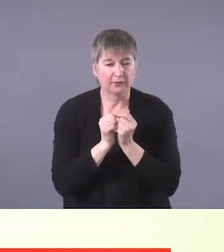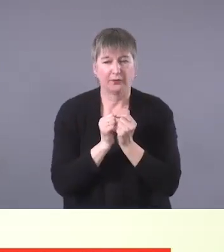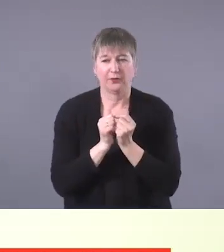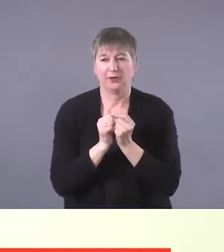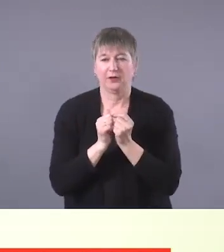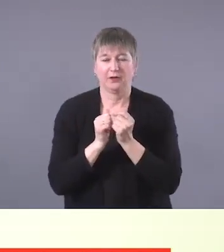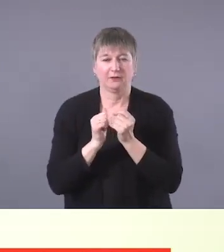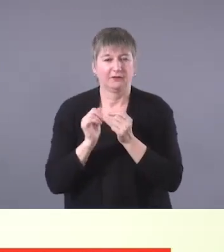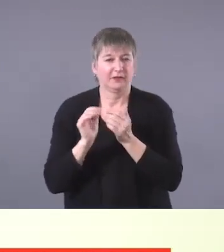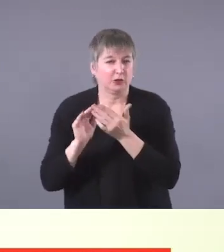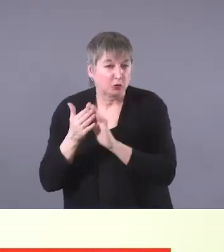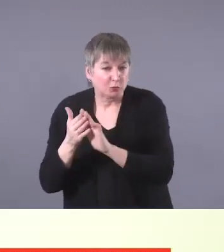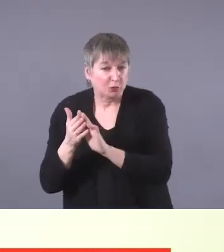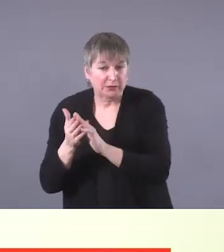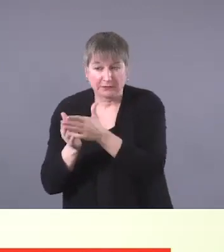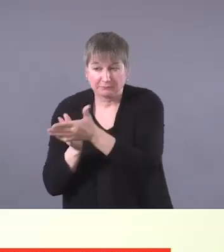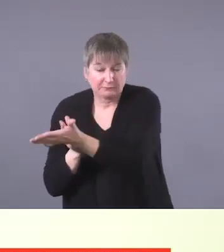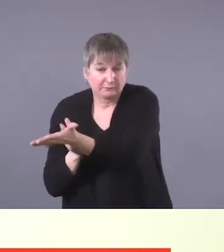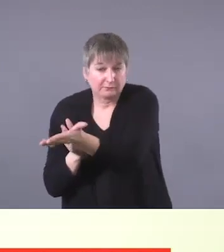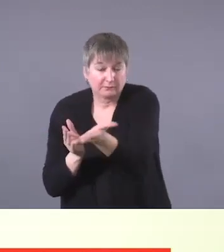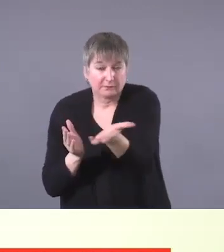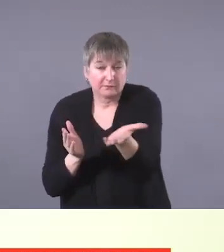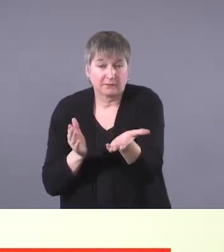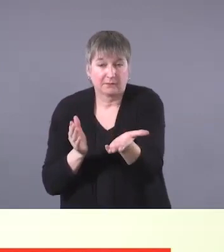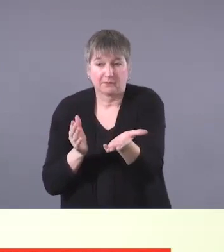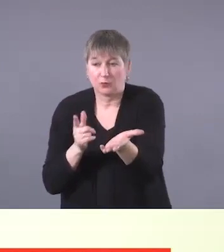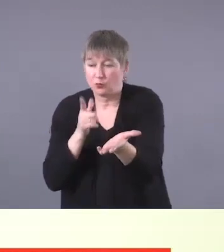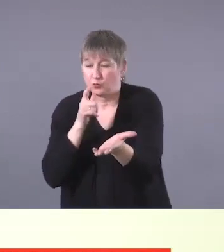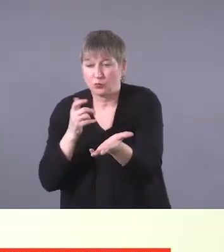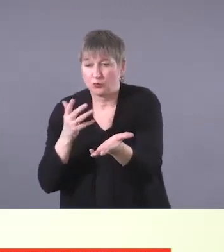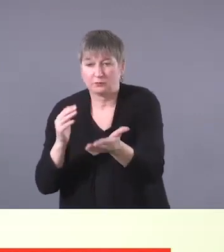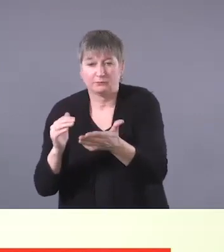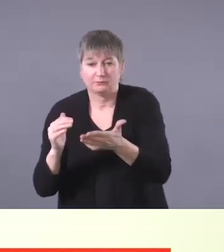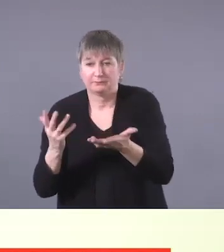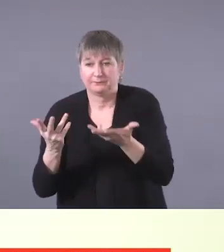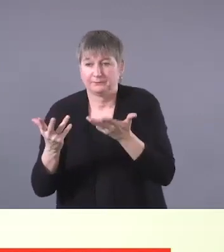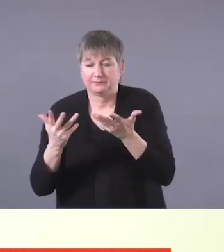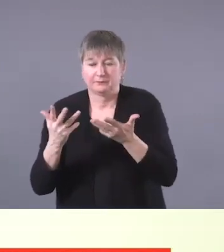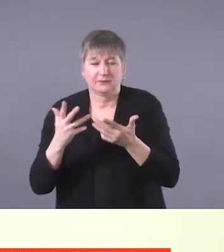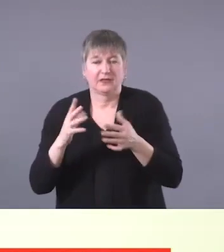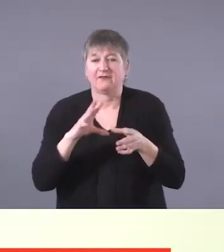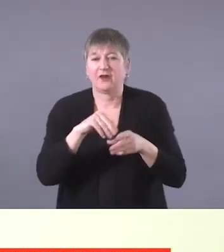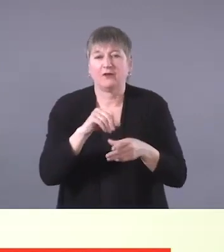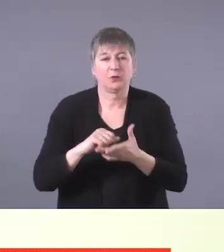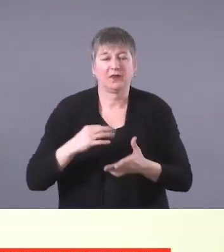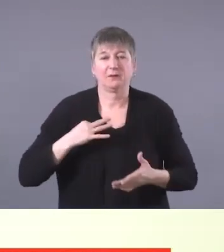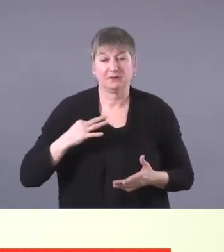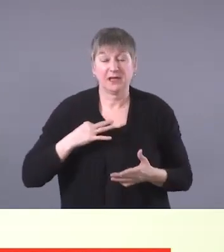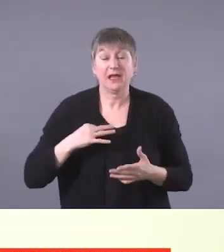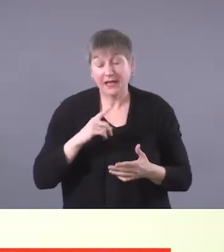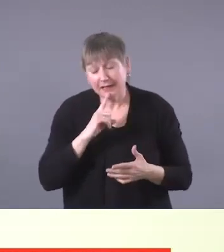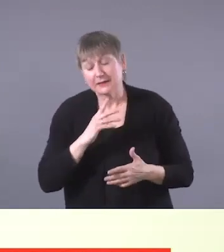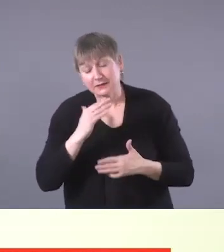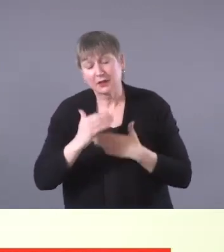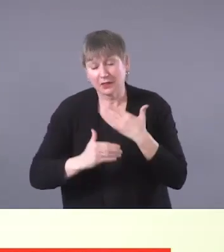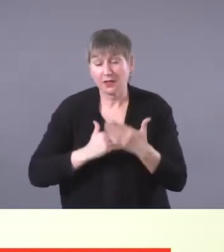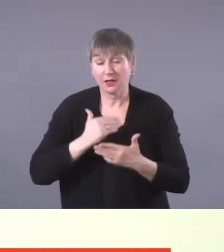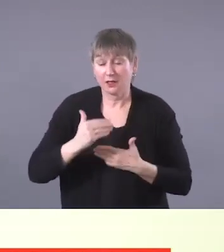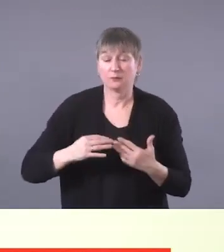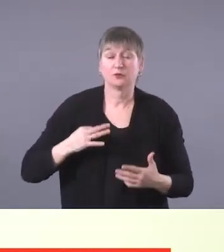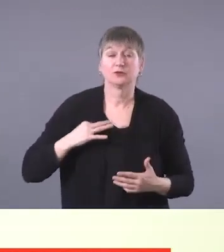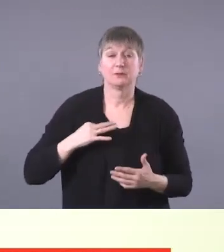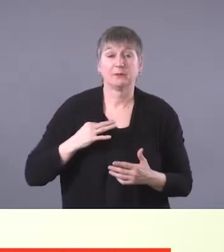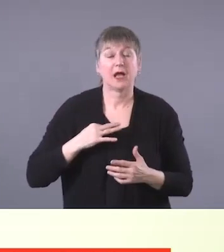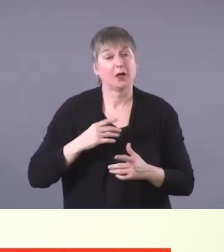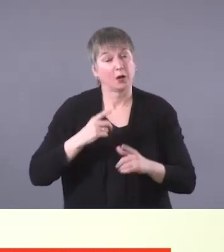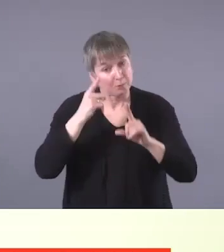community members who may, uh, make the application. Um, so it is a process, but, uh, but the hope is